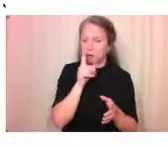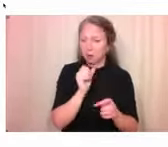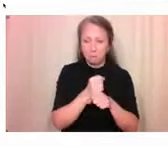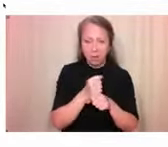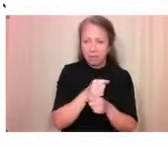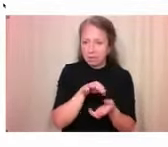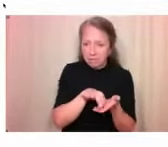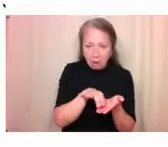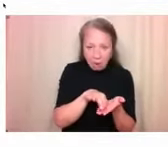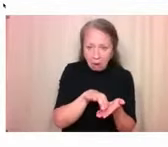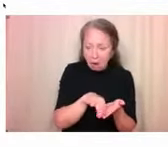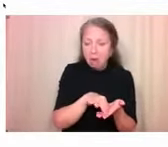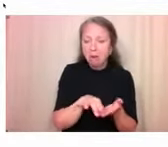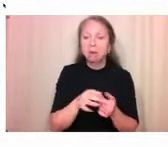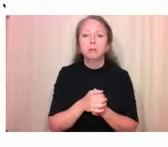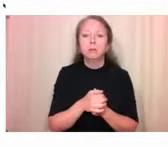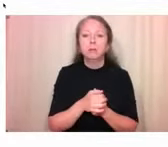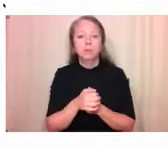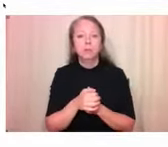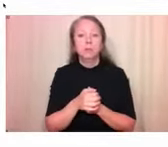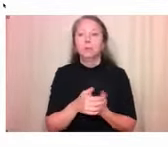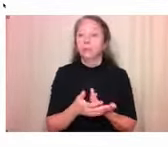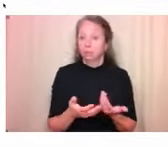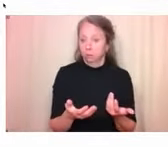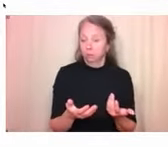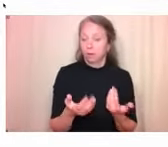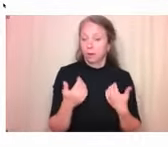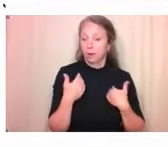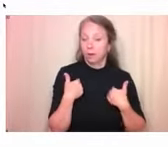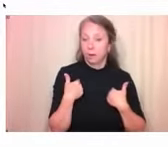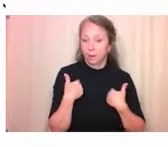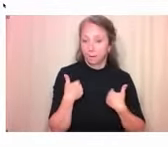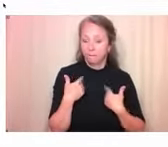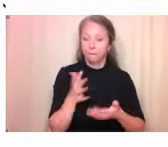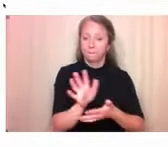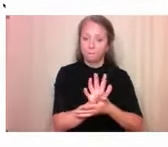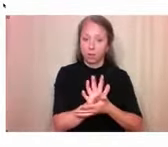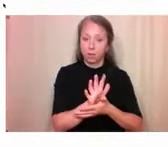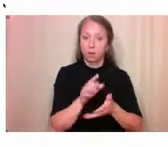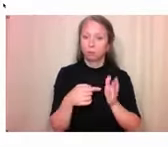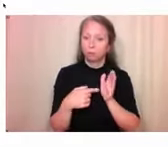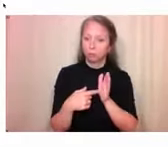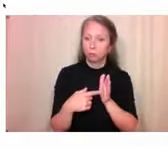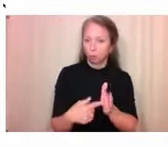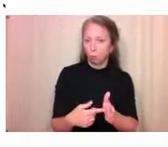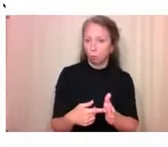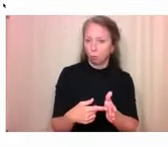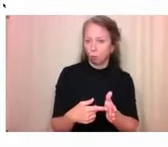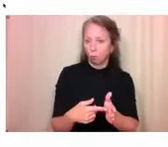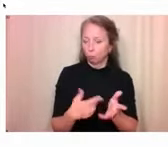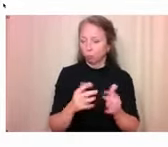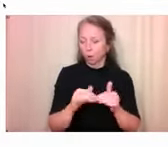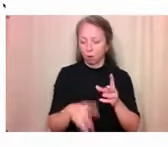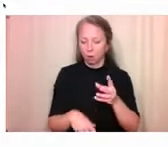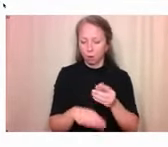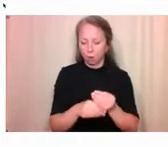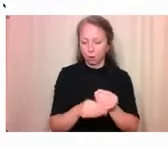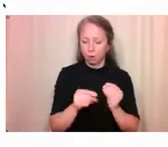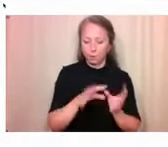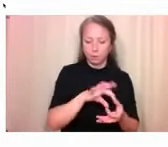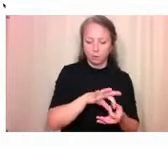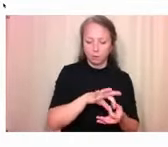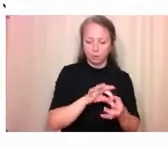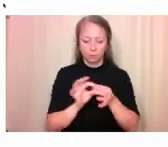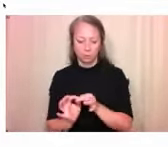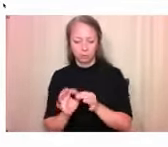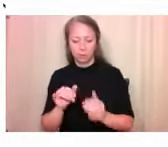with the Survey123 app already downloaded. And the user has already gone through the process to link the Candid Access questionnaire to the app